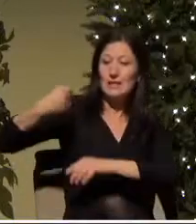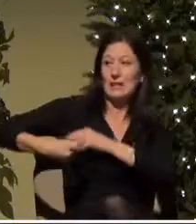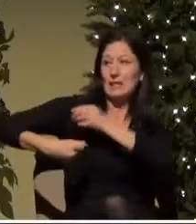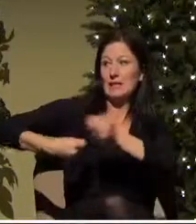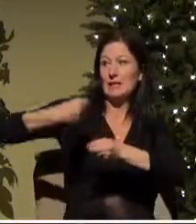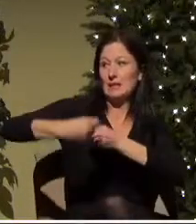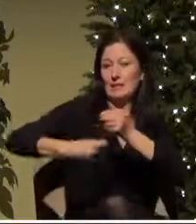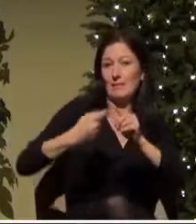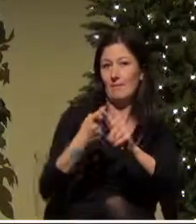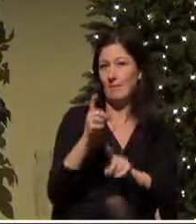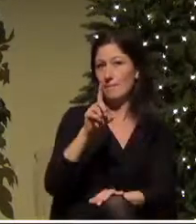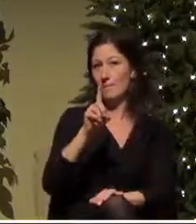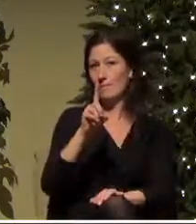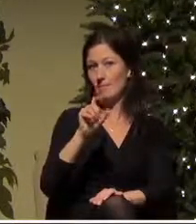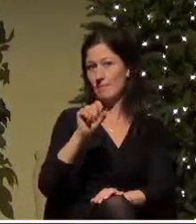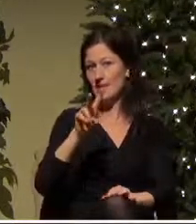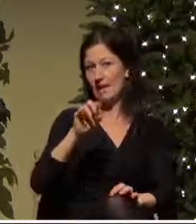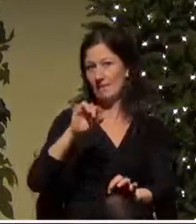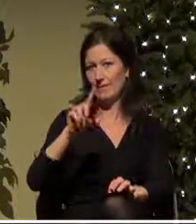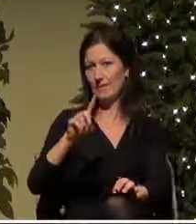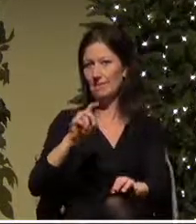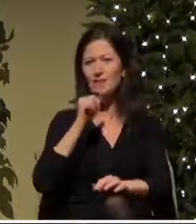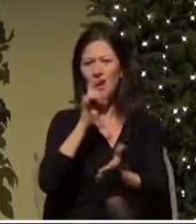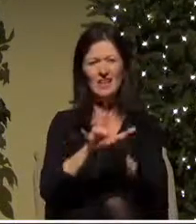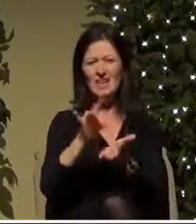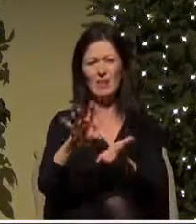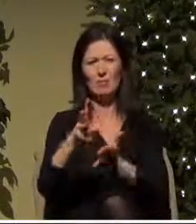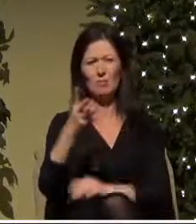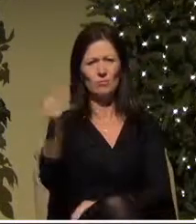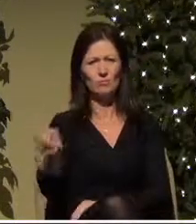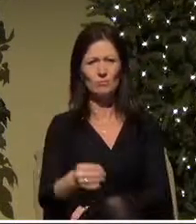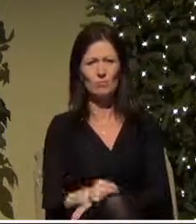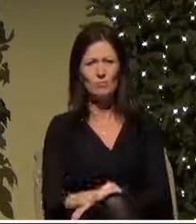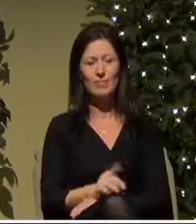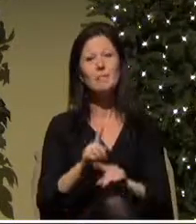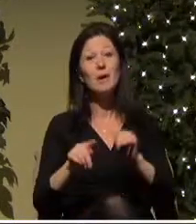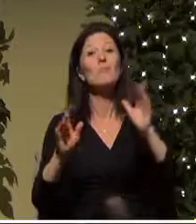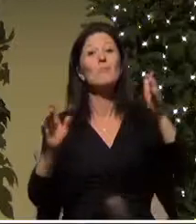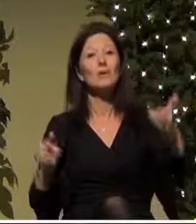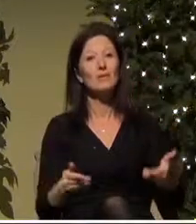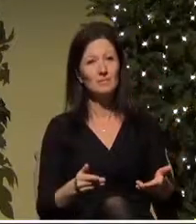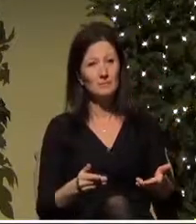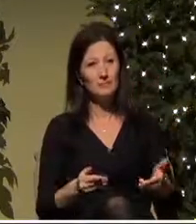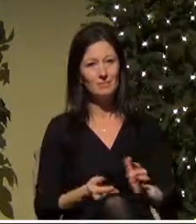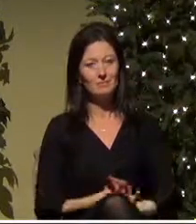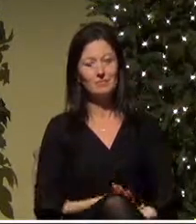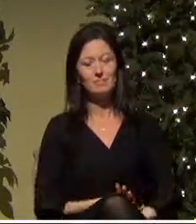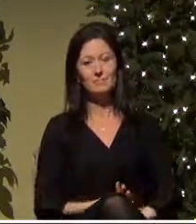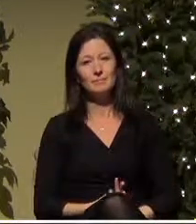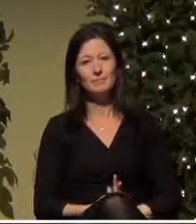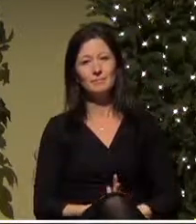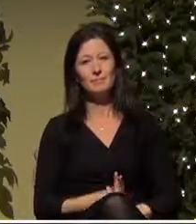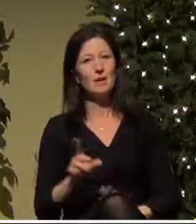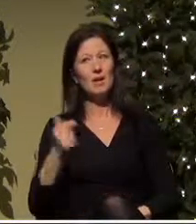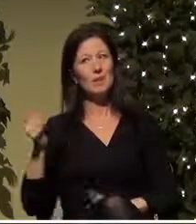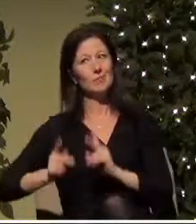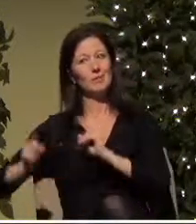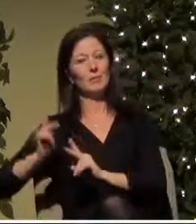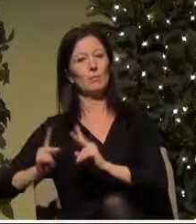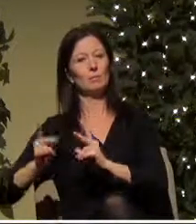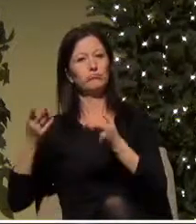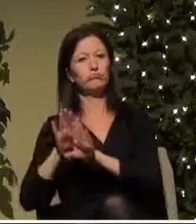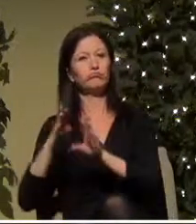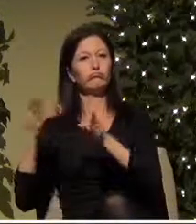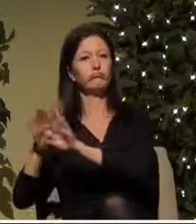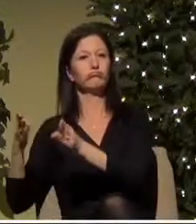and not to throw them out of their cave but to welcome them there when no one else would welcome them